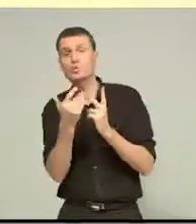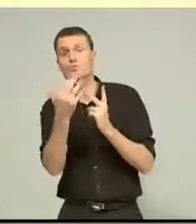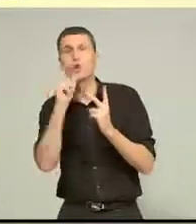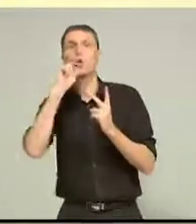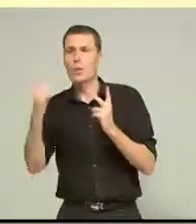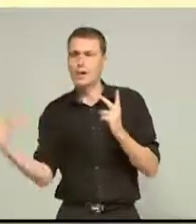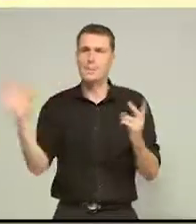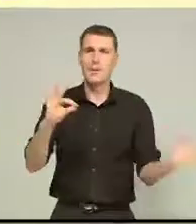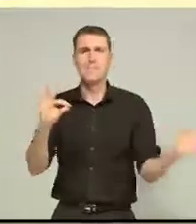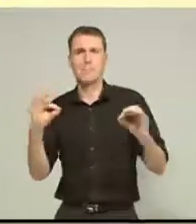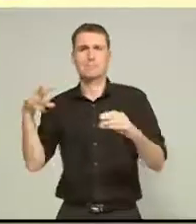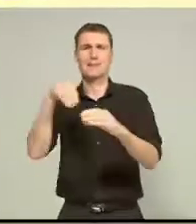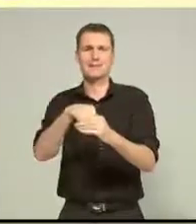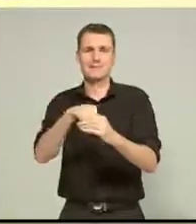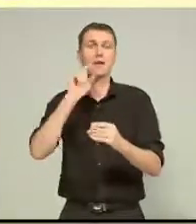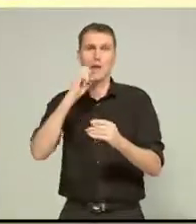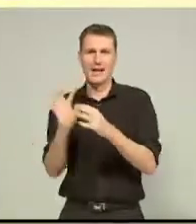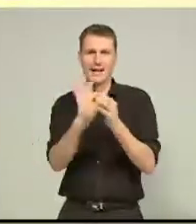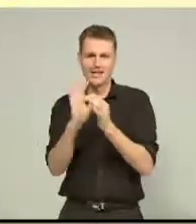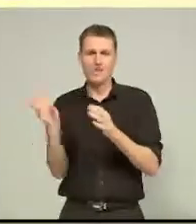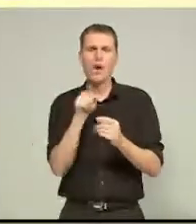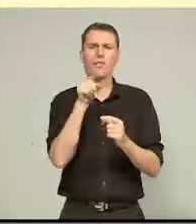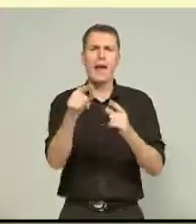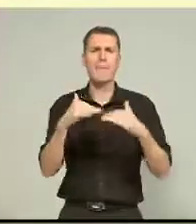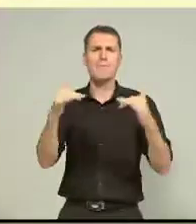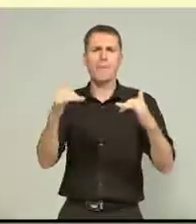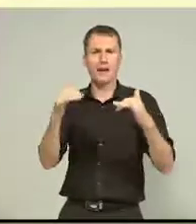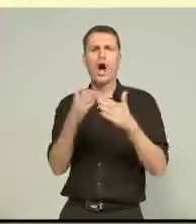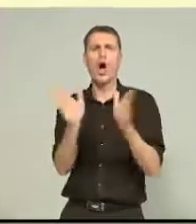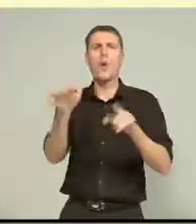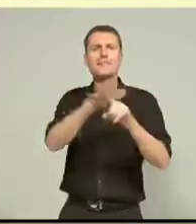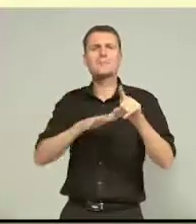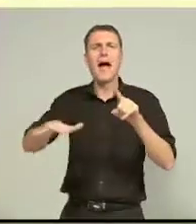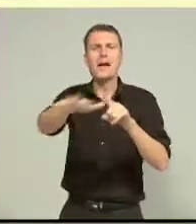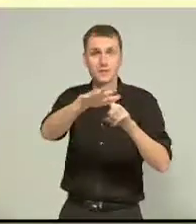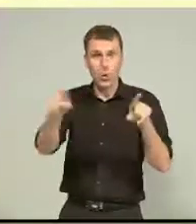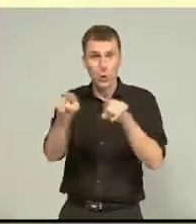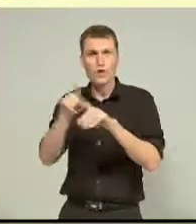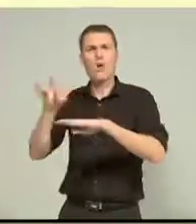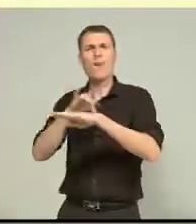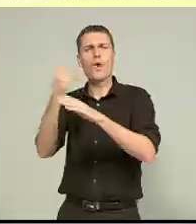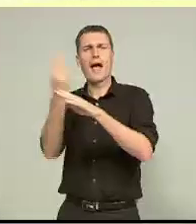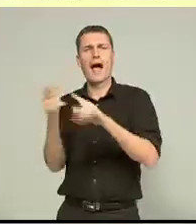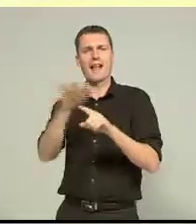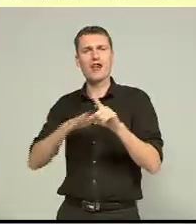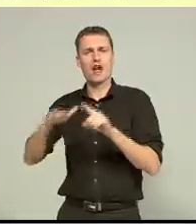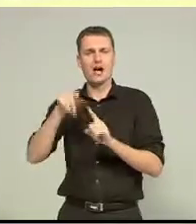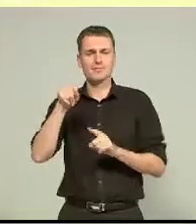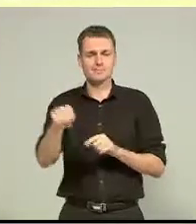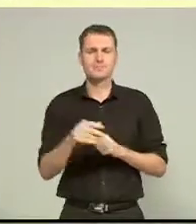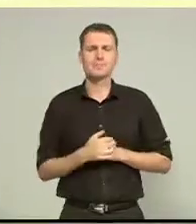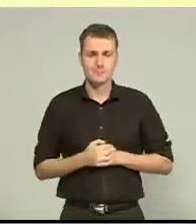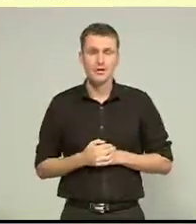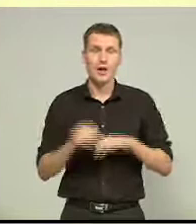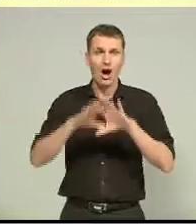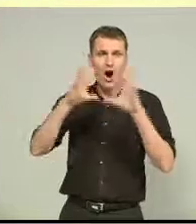They'll all be connected by these public open spaces, which also double as performing arts areas. The overall results of these